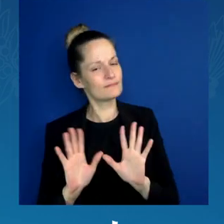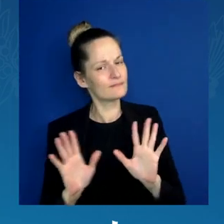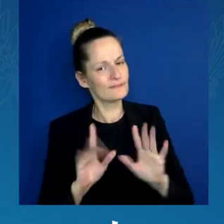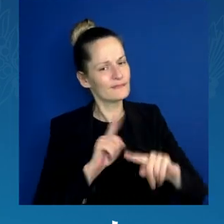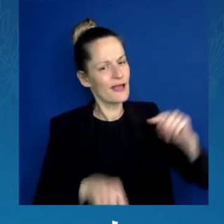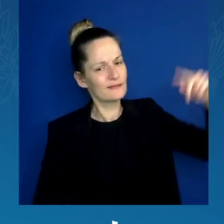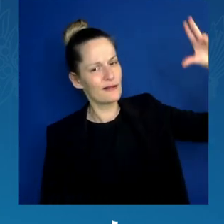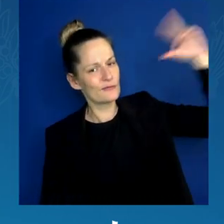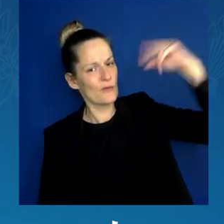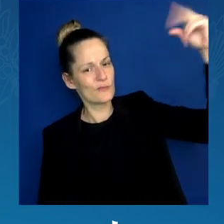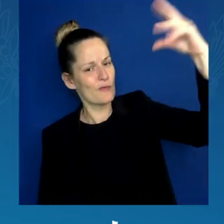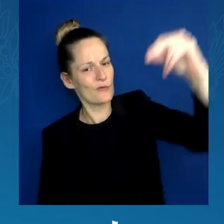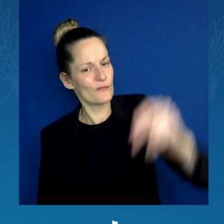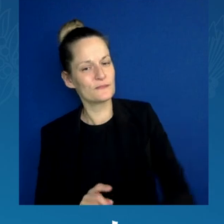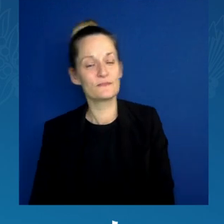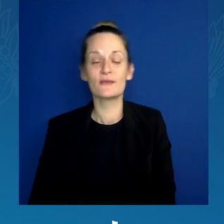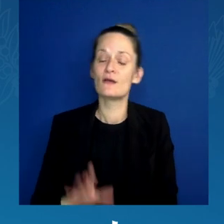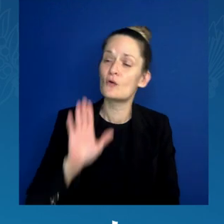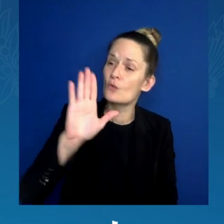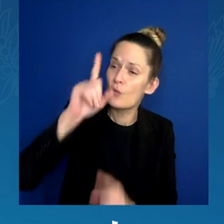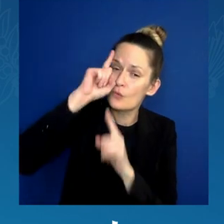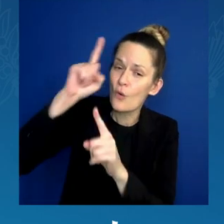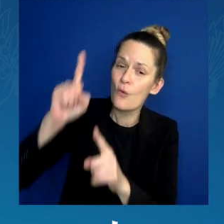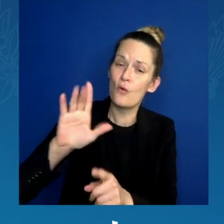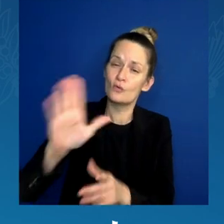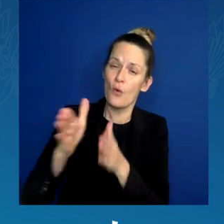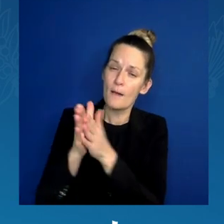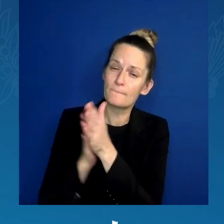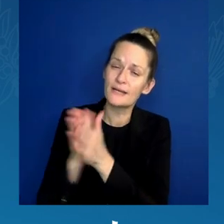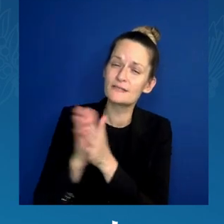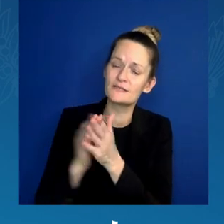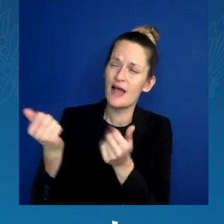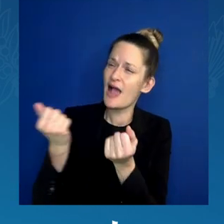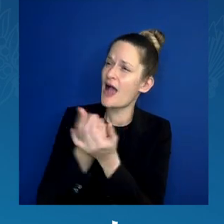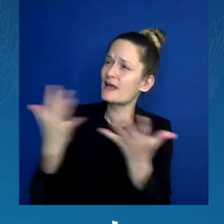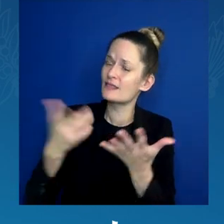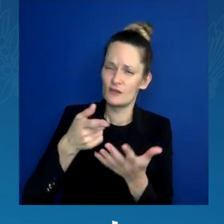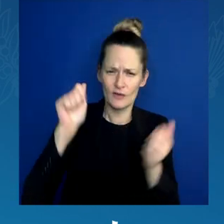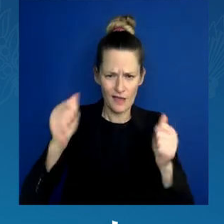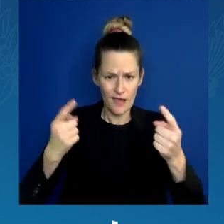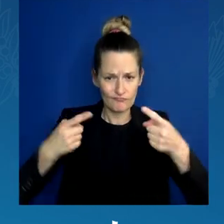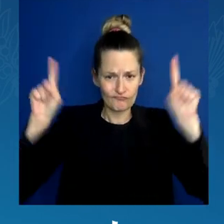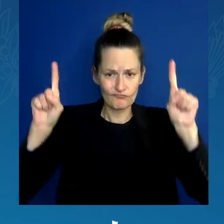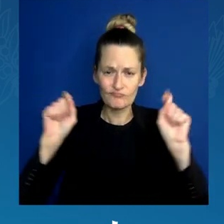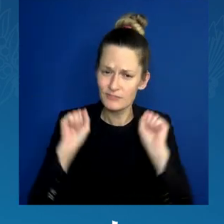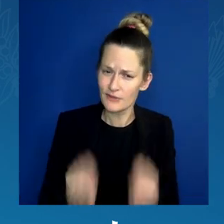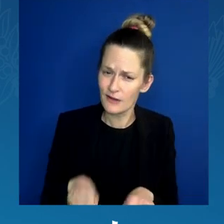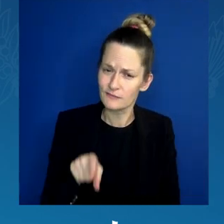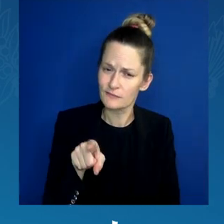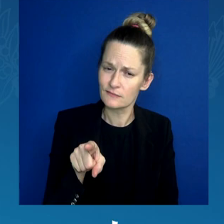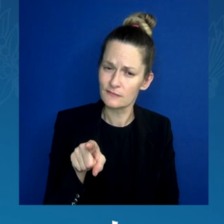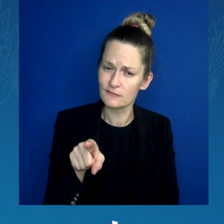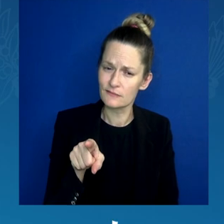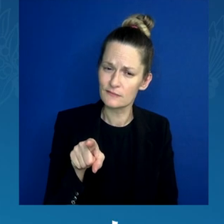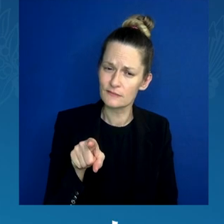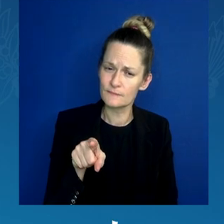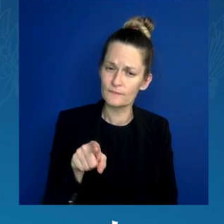invested in our nation. Because it is you that will allow us to achieve our potential.